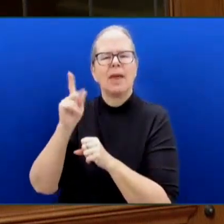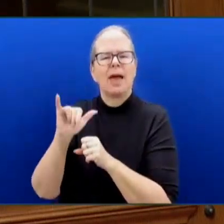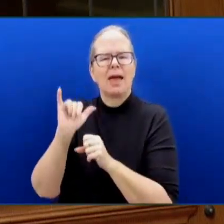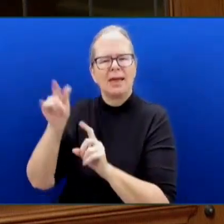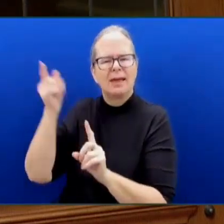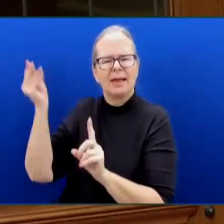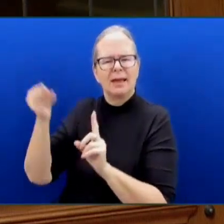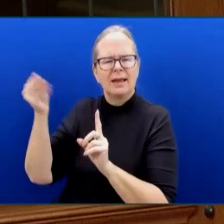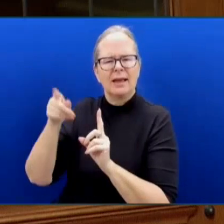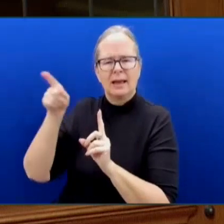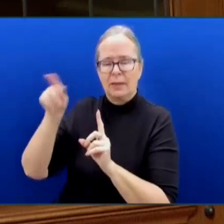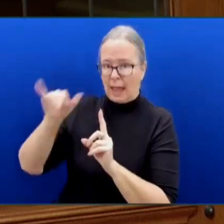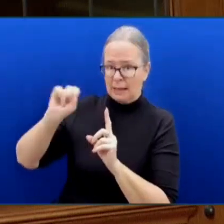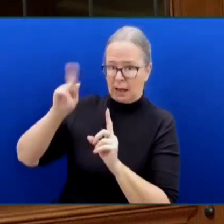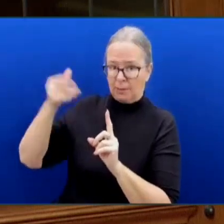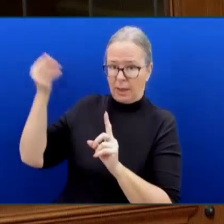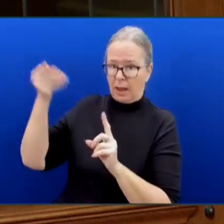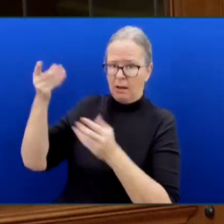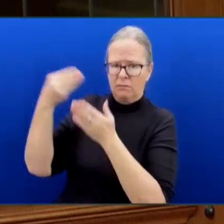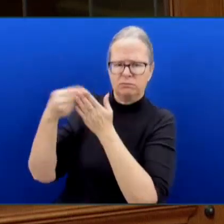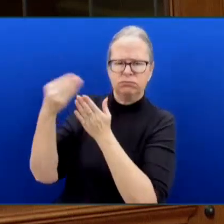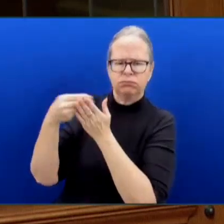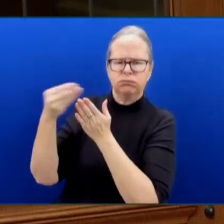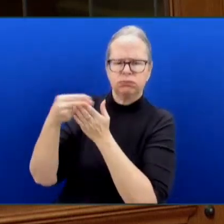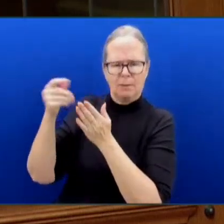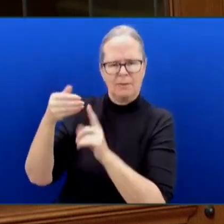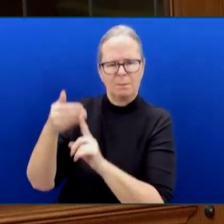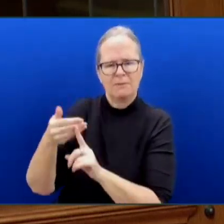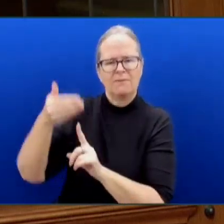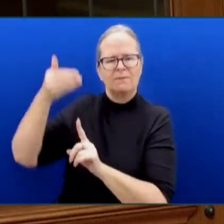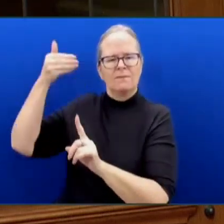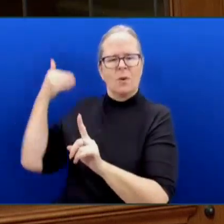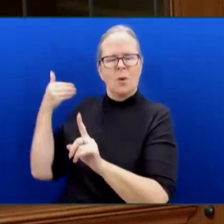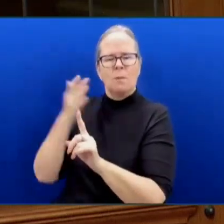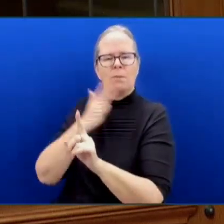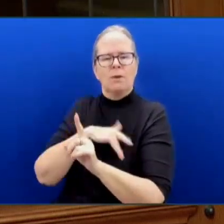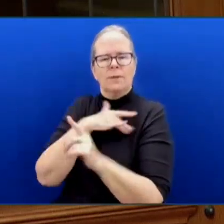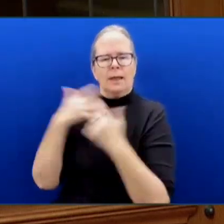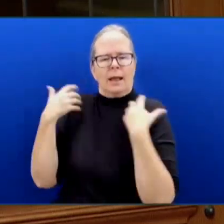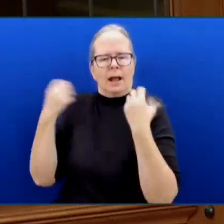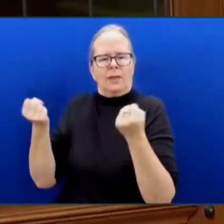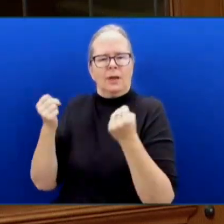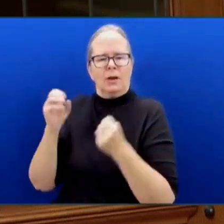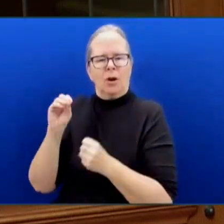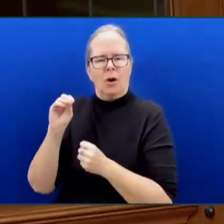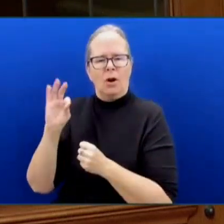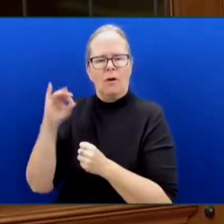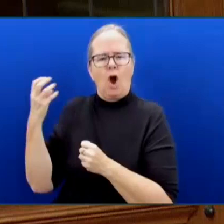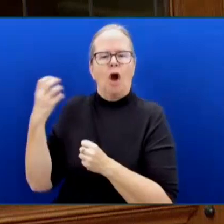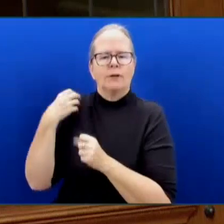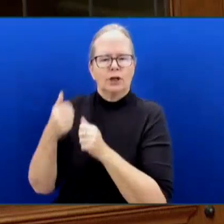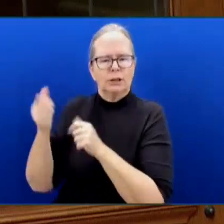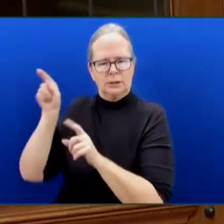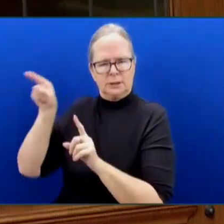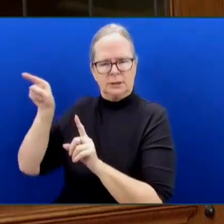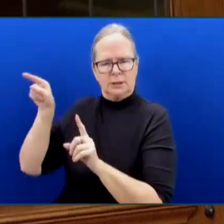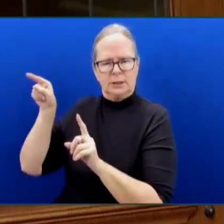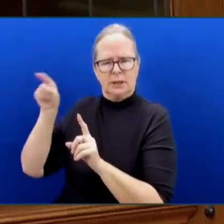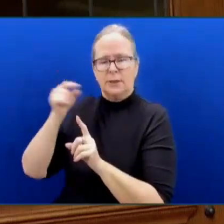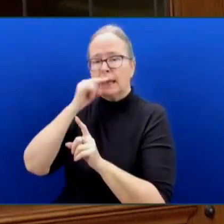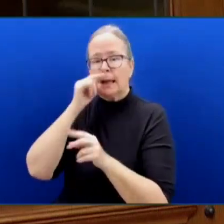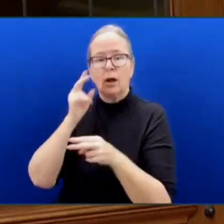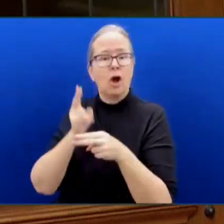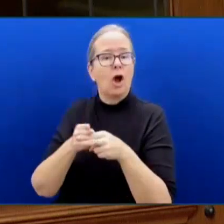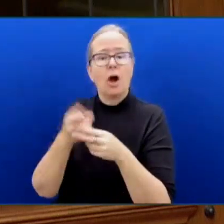health officer. The kids call them dillies. Mr. Kindley asked this teenager how many of his fellow students